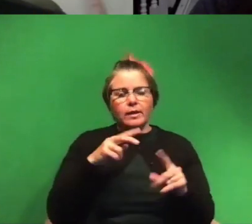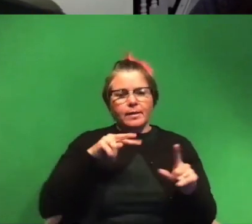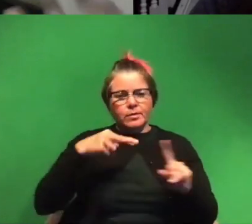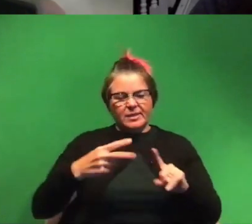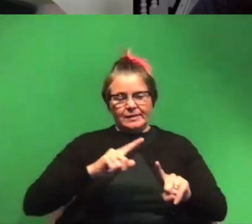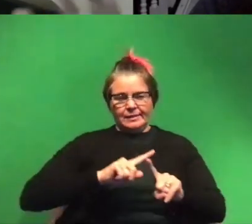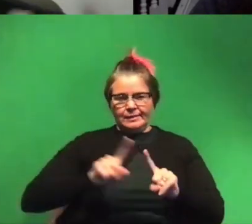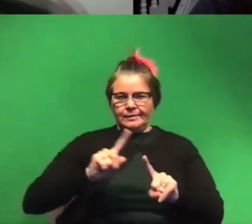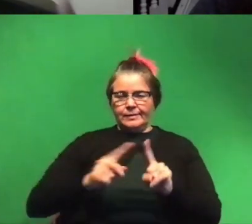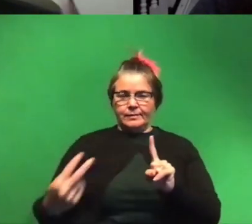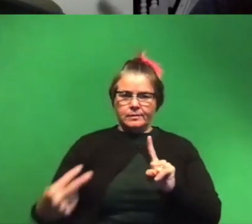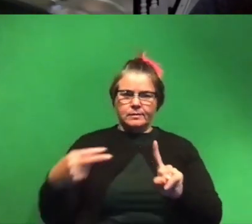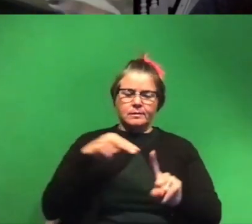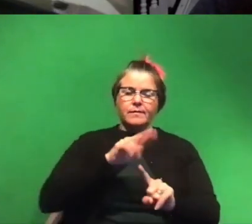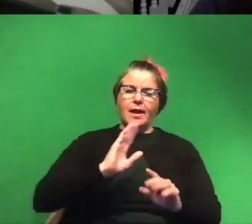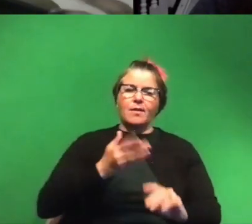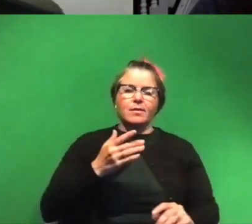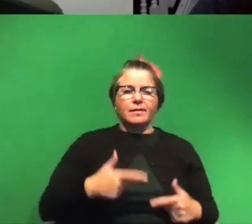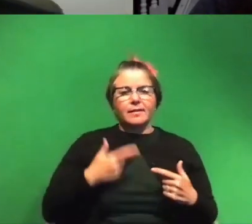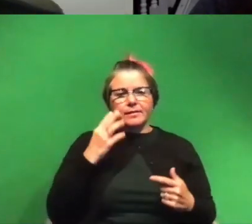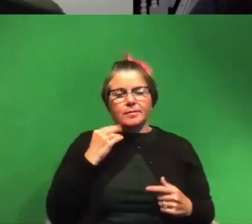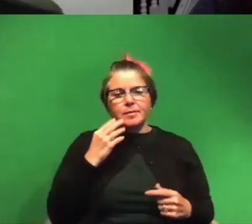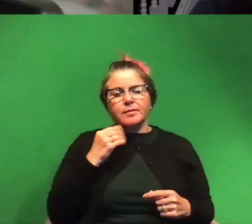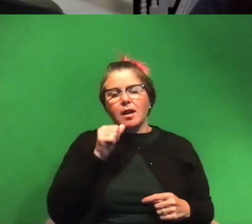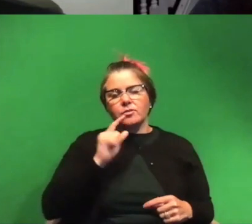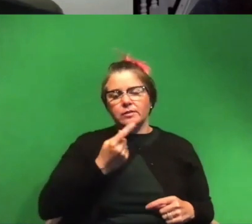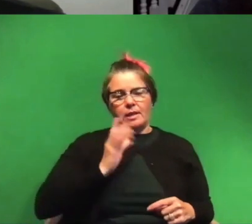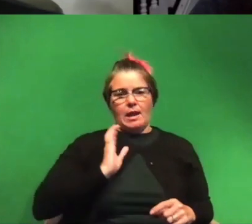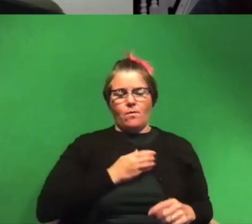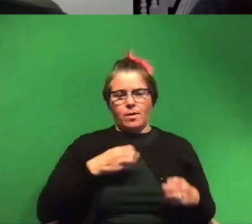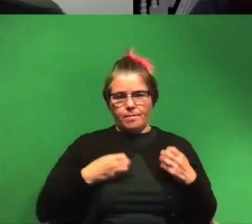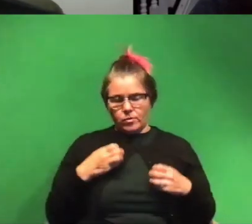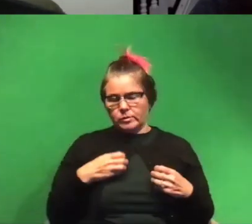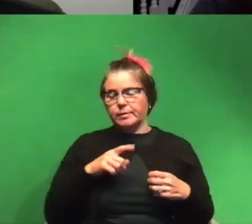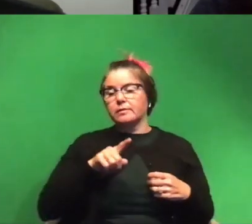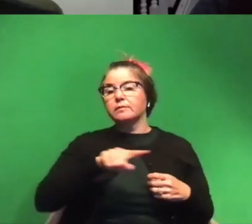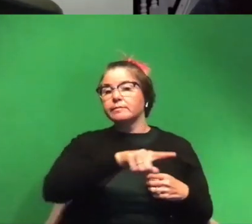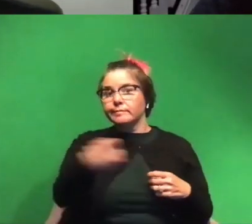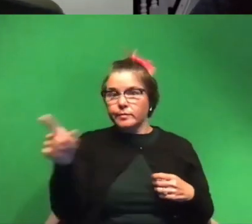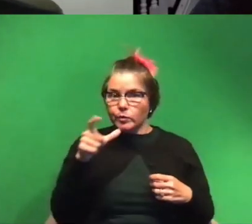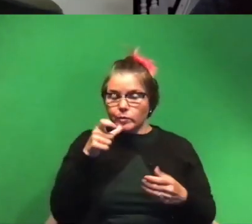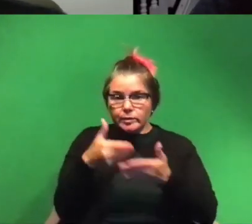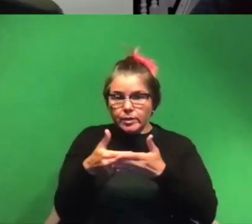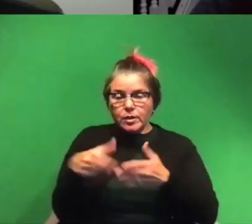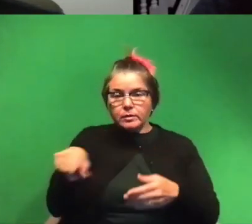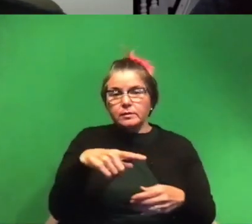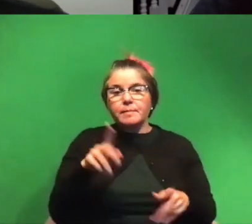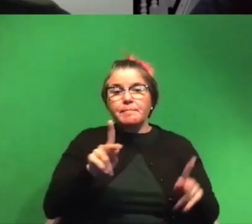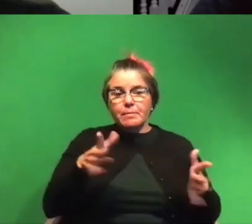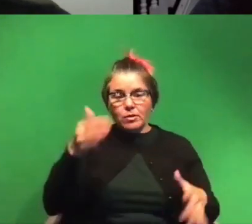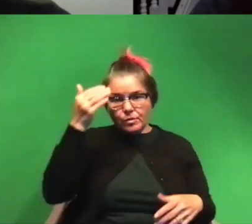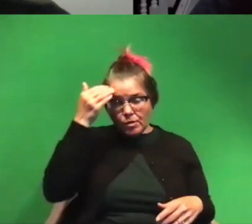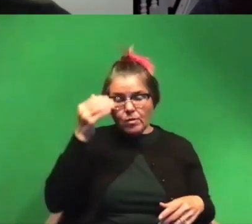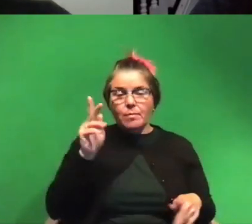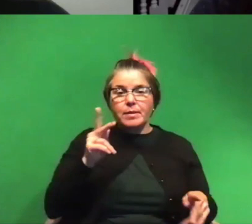different aspects of our lived experience not only our own emotions but then also the emotions of those around us whether they're people we know whether they're